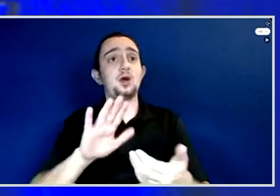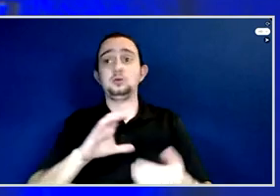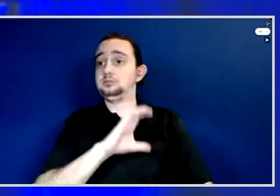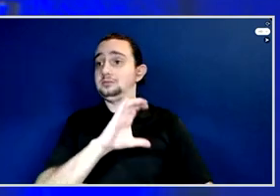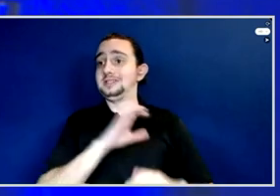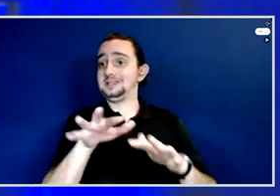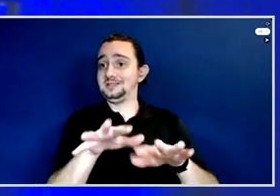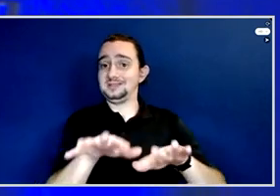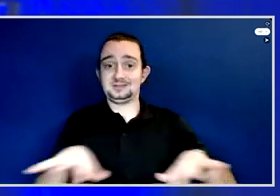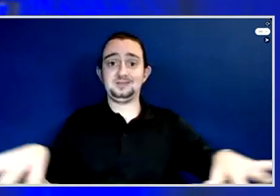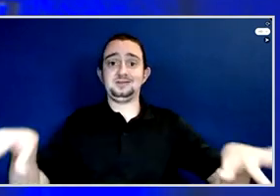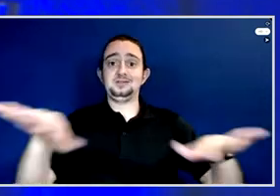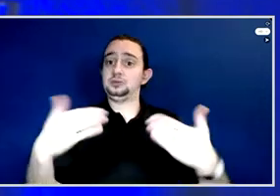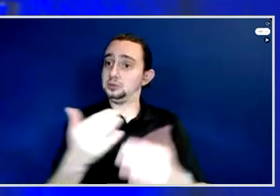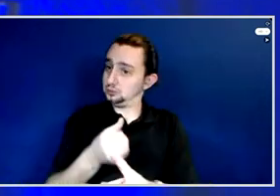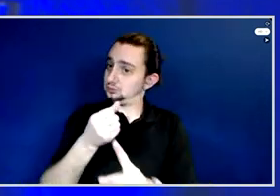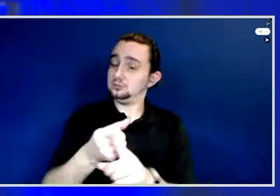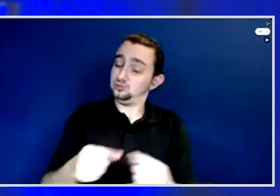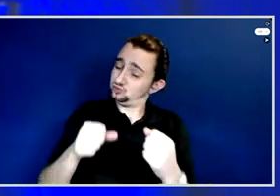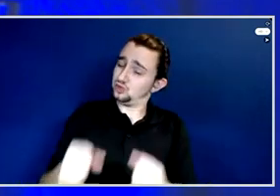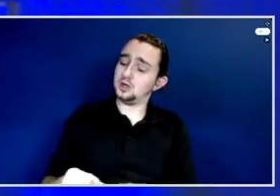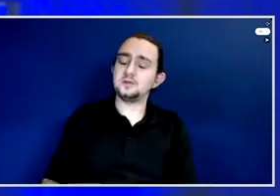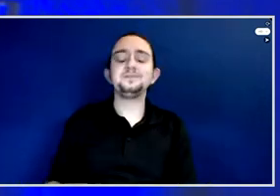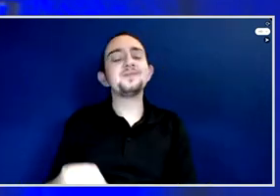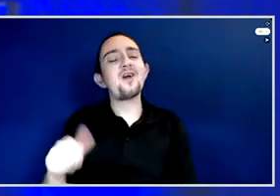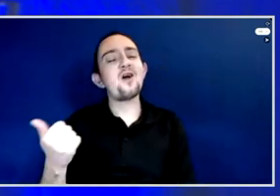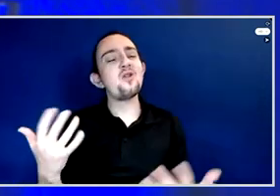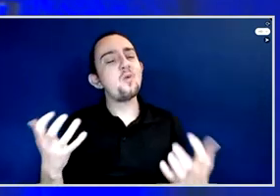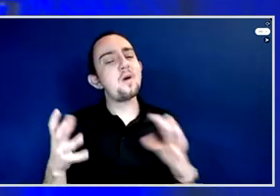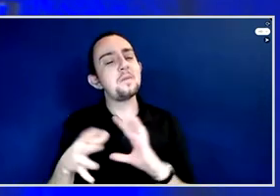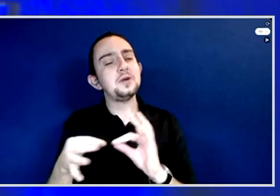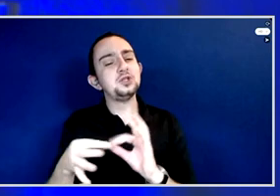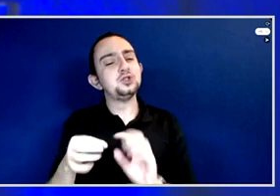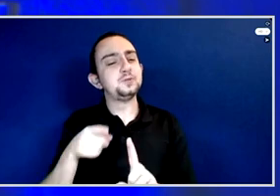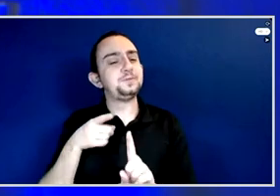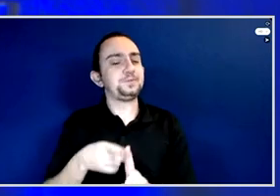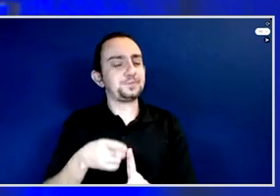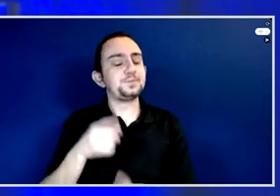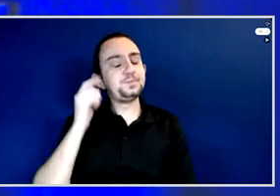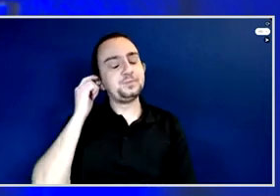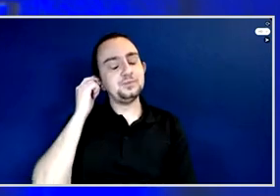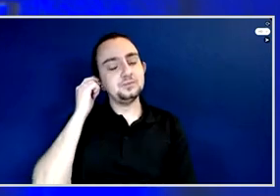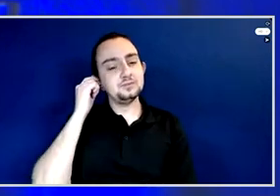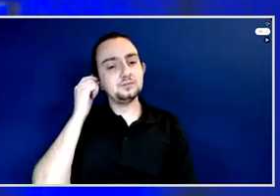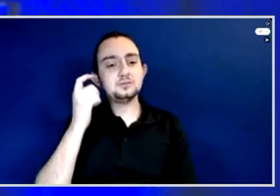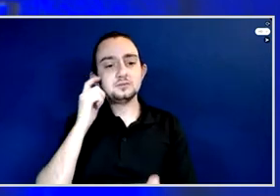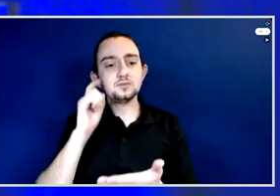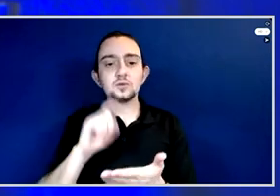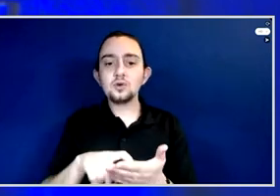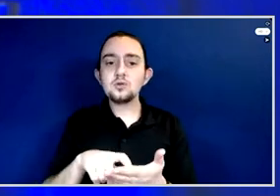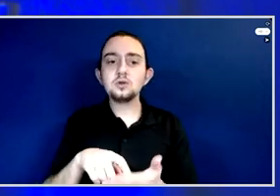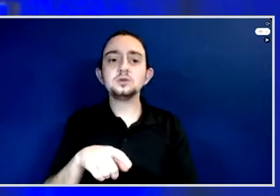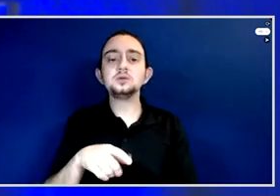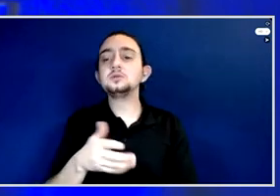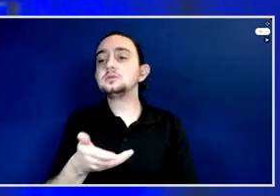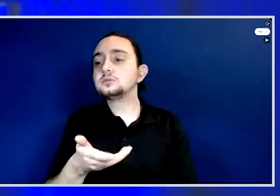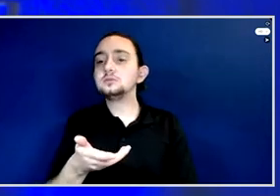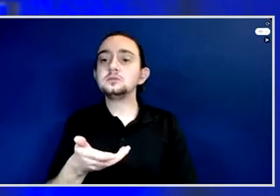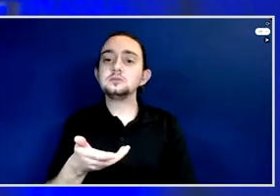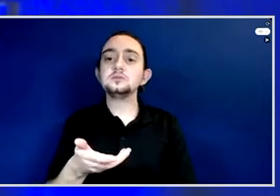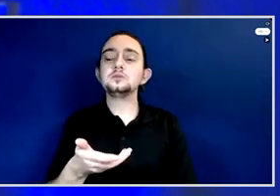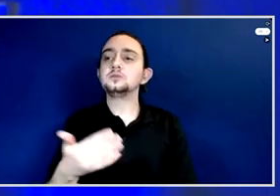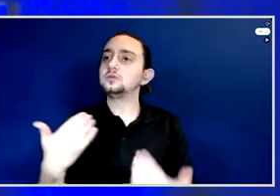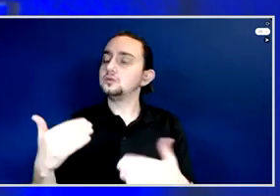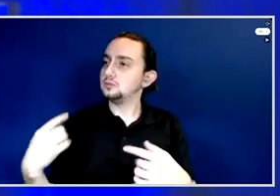We've seen that the efforts have really brought long-overdue justice